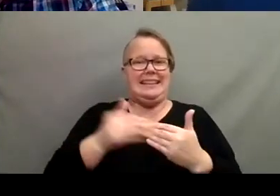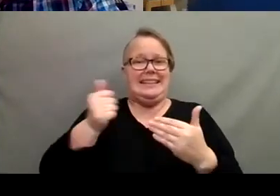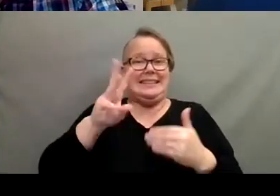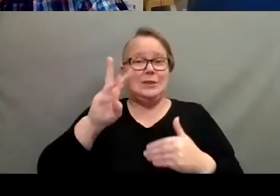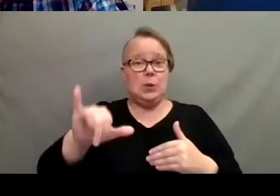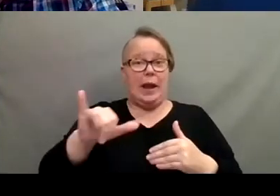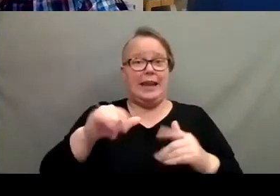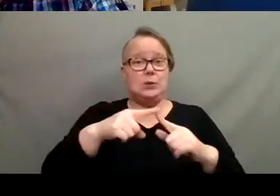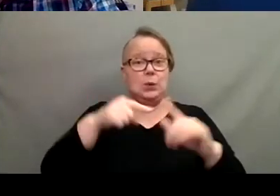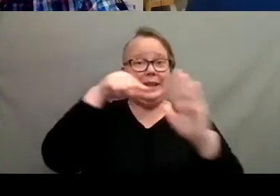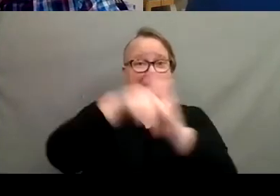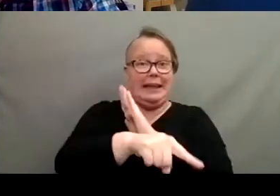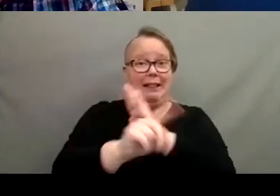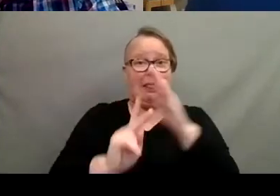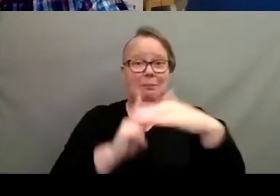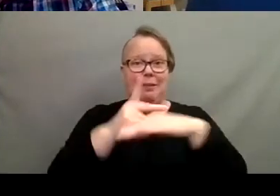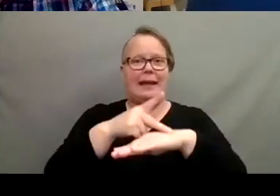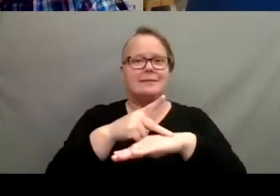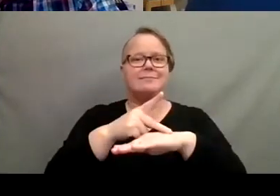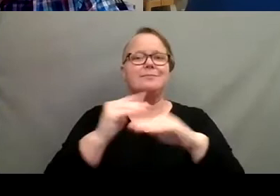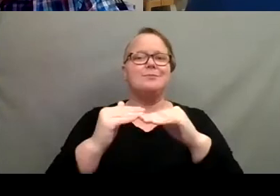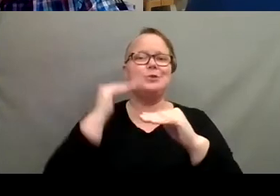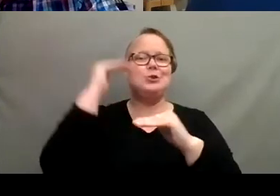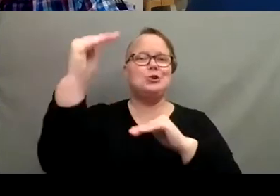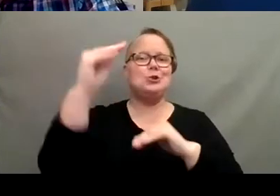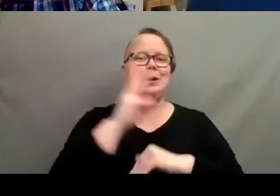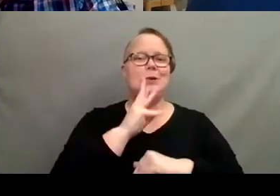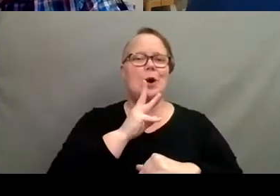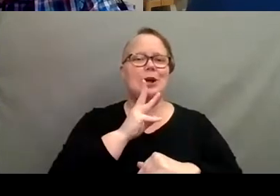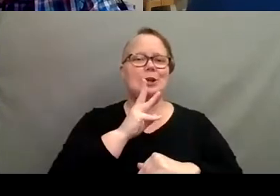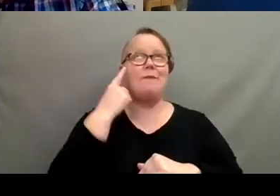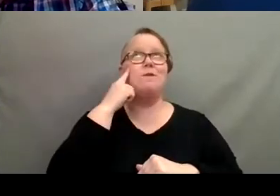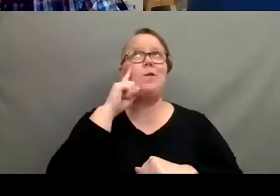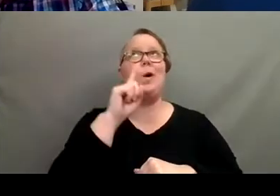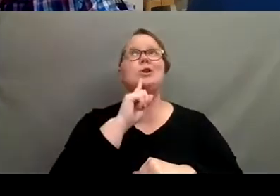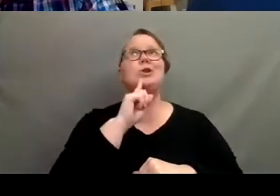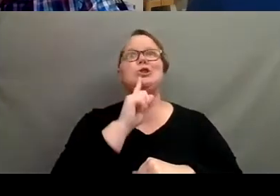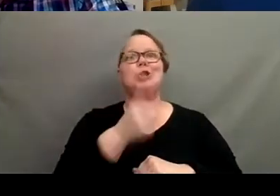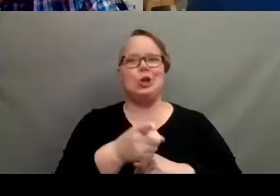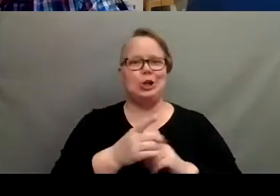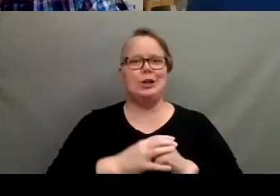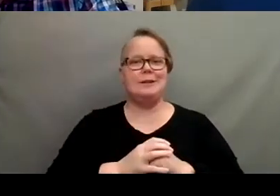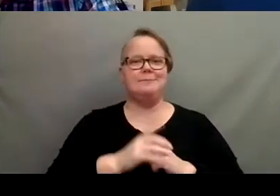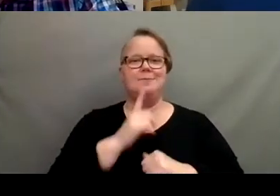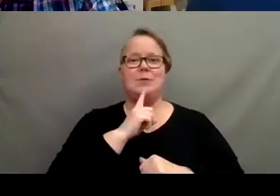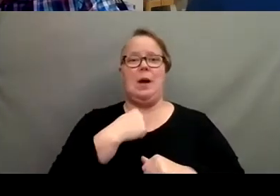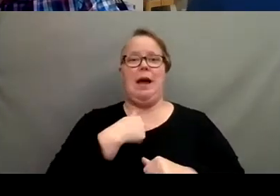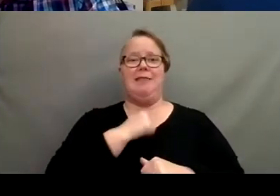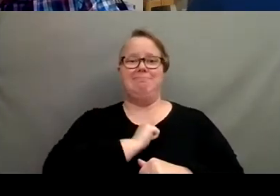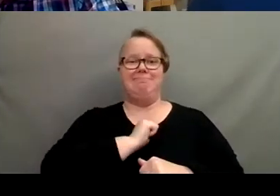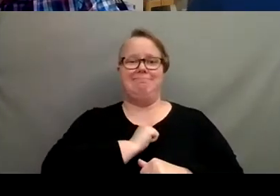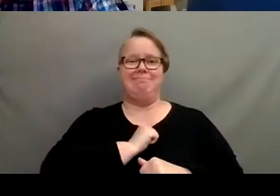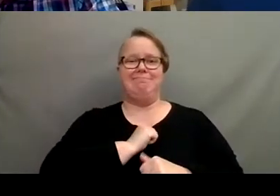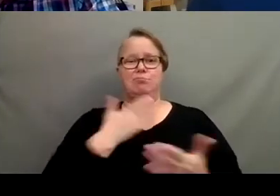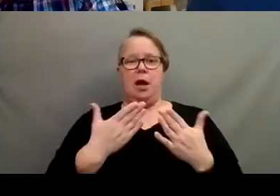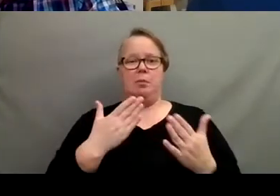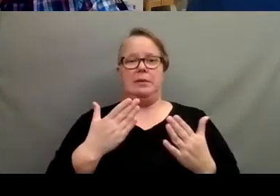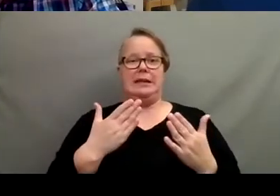a houseplant is to, to over water, uh, for sure. So I myself am probably a serial